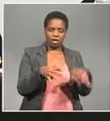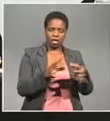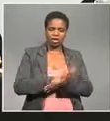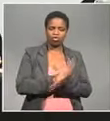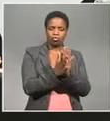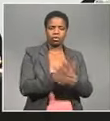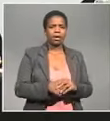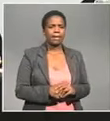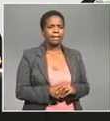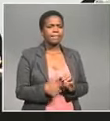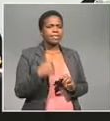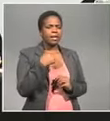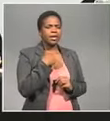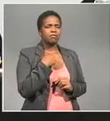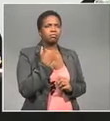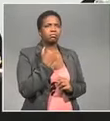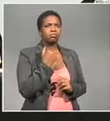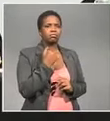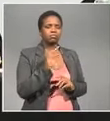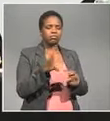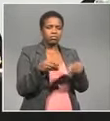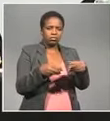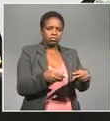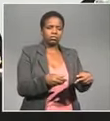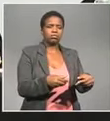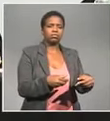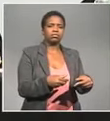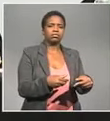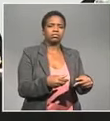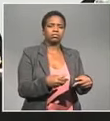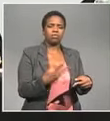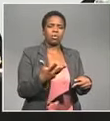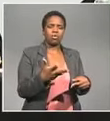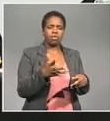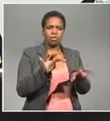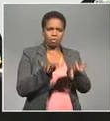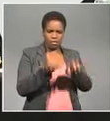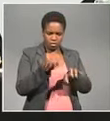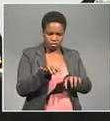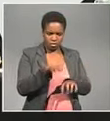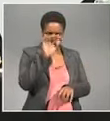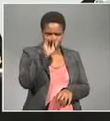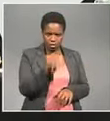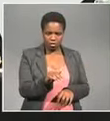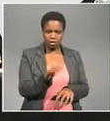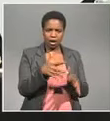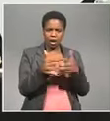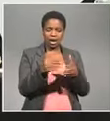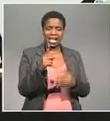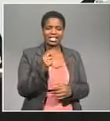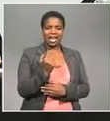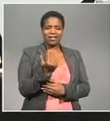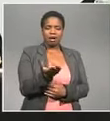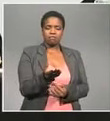documents I had to search for was documents that was related to the busasa or related to the tenders